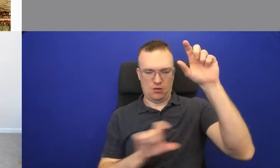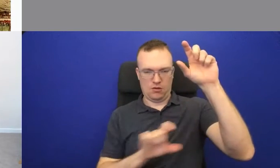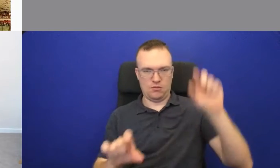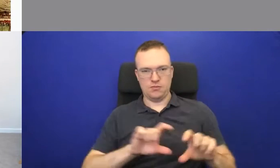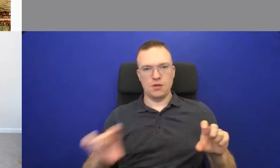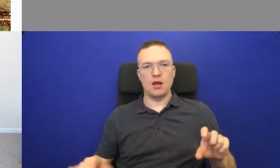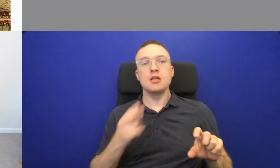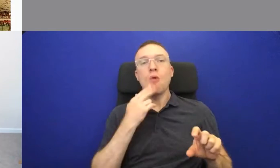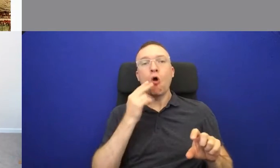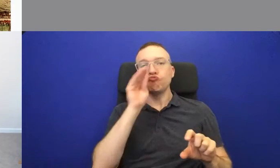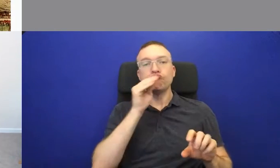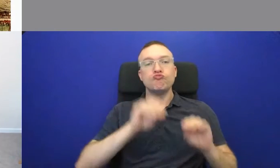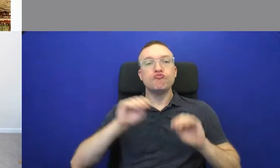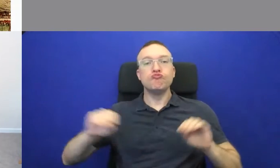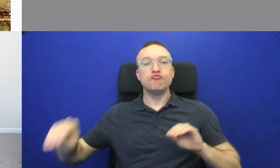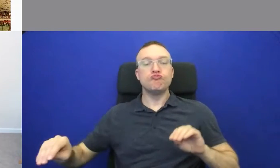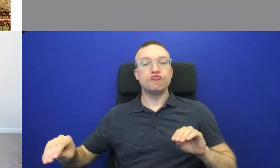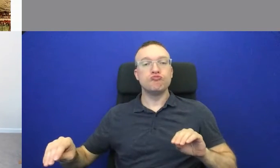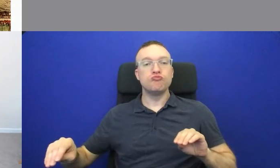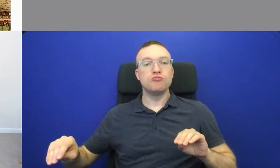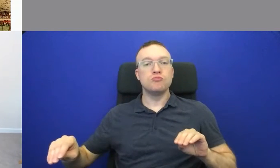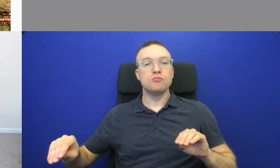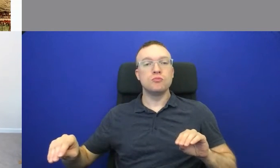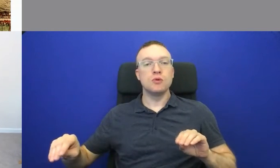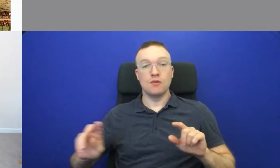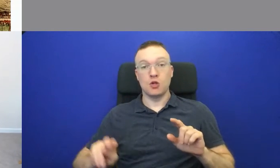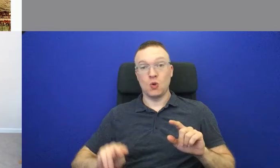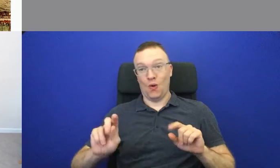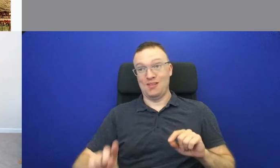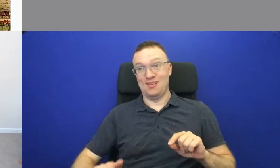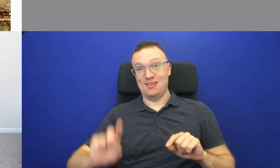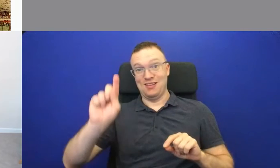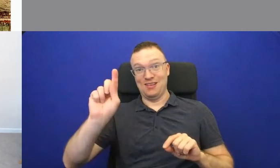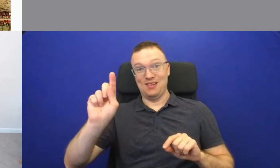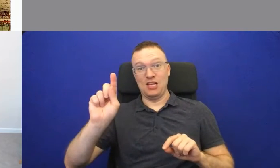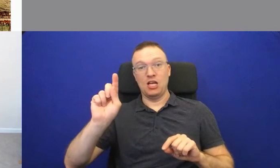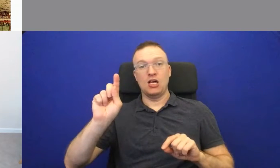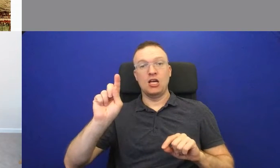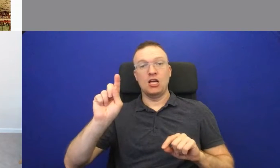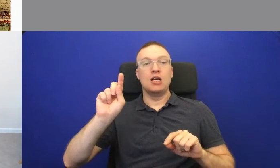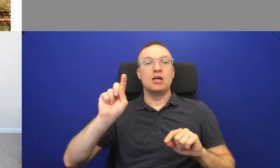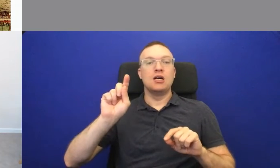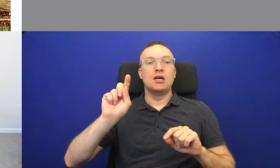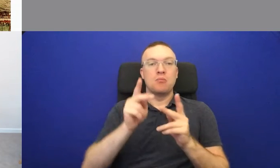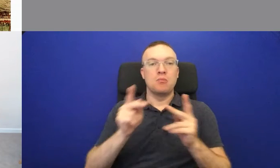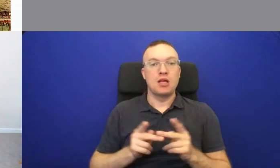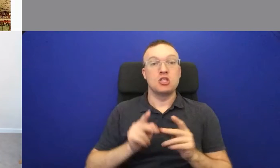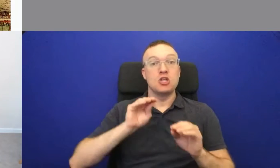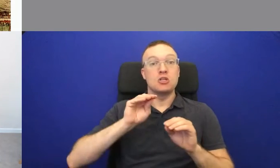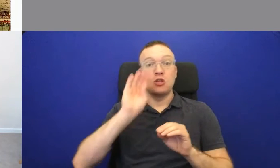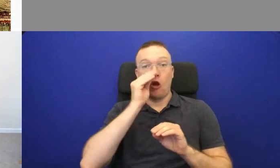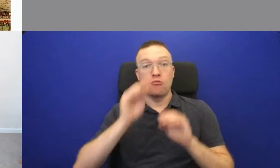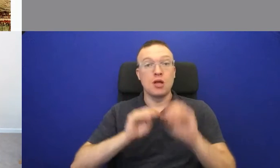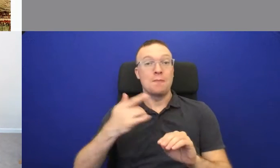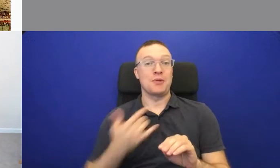gardens. If you look north of the river, you'll see the gardens have been filled in with more houses.